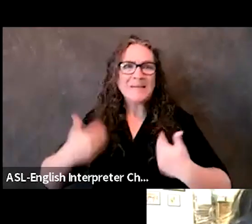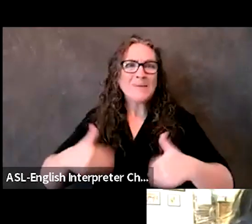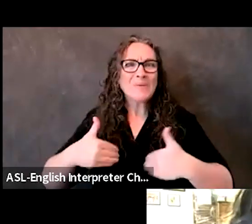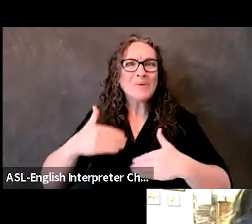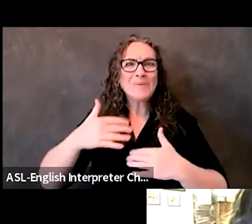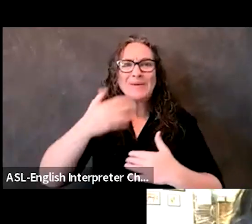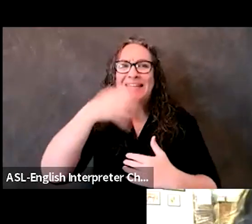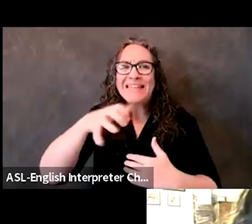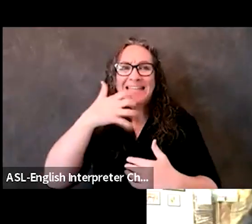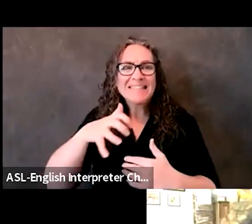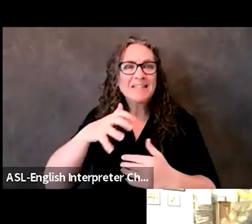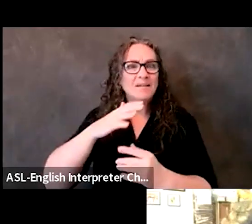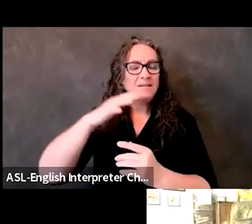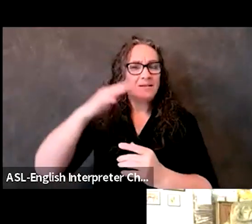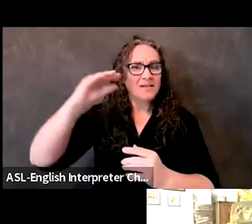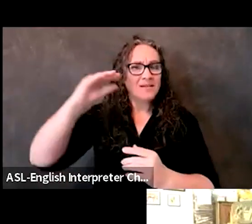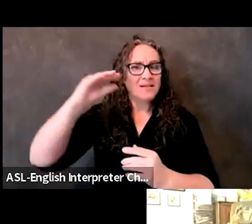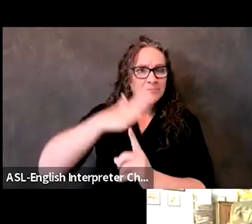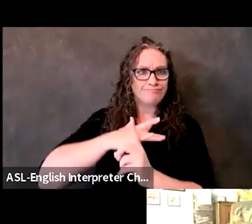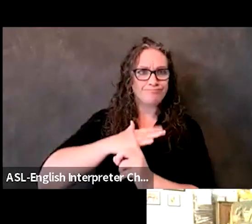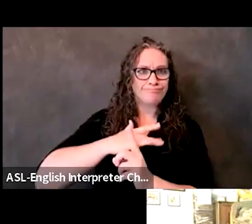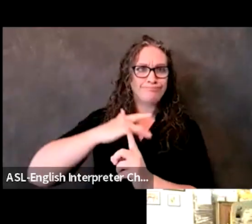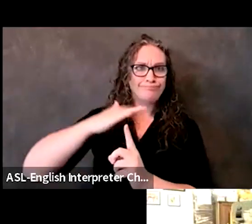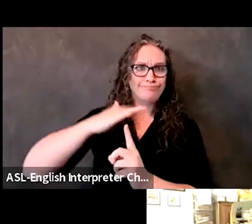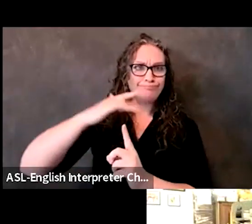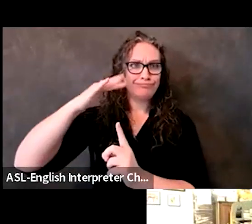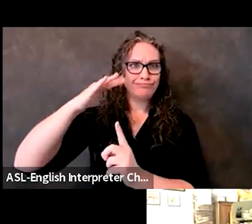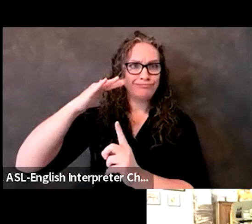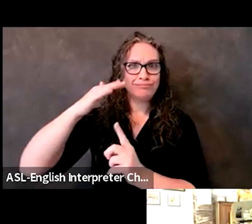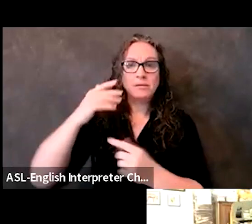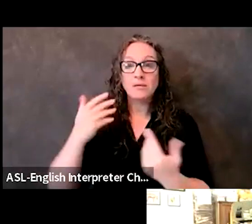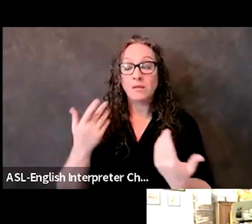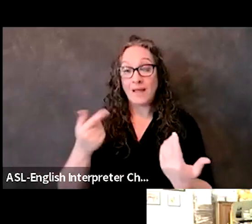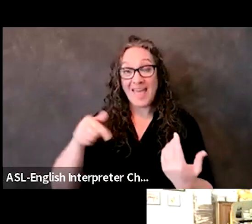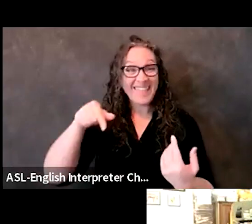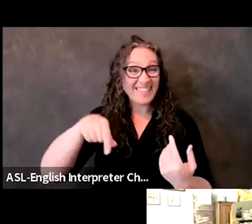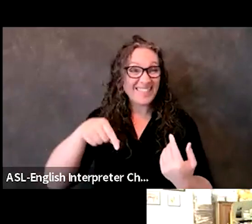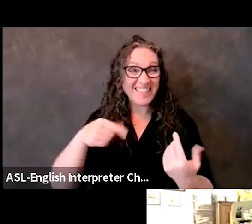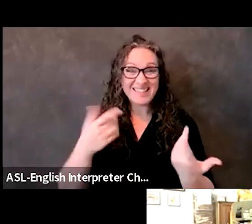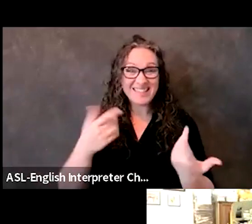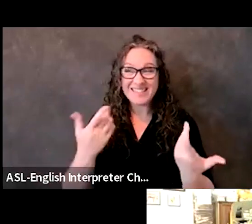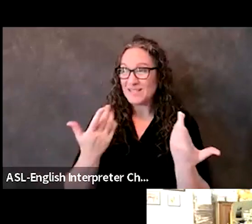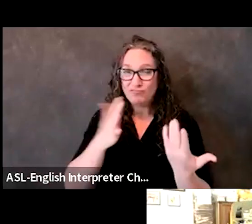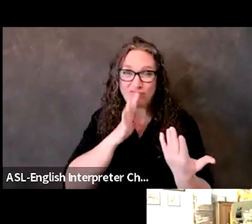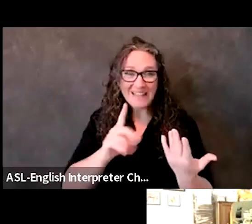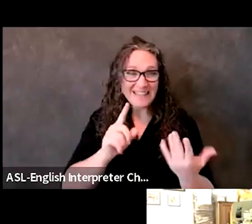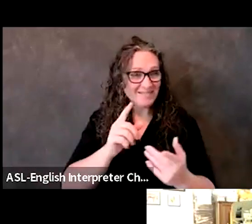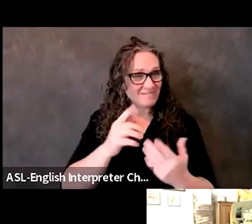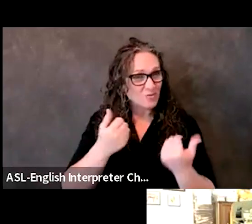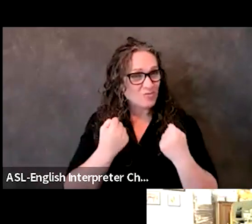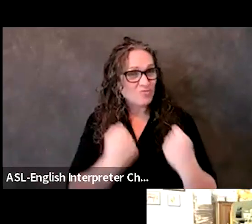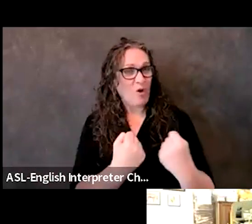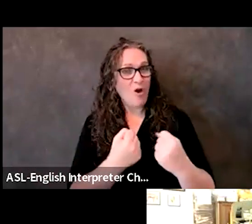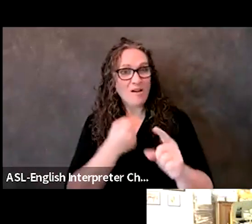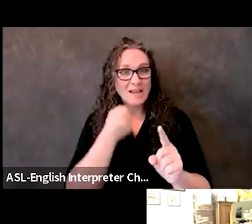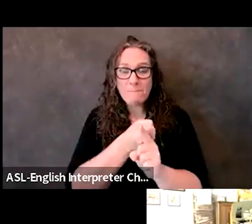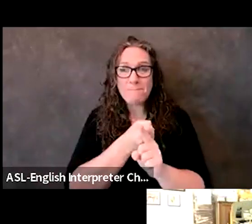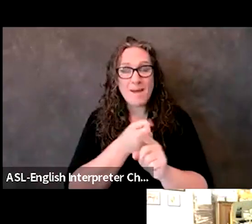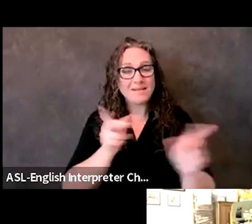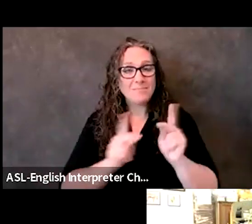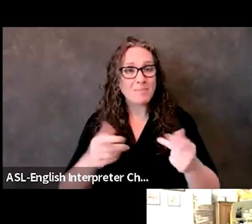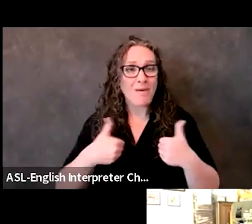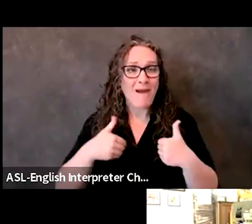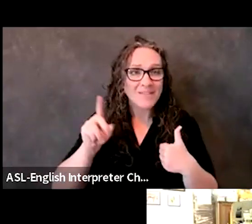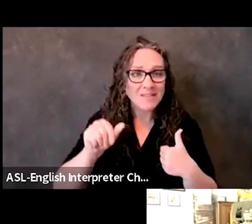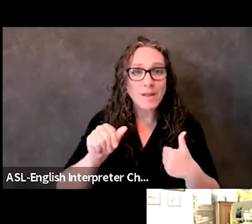we know, you know, on this call in particular that heat disproportionately impacts and affects people with disabilities and access